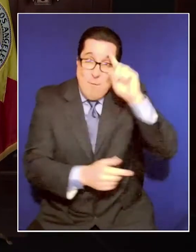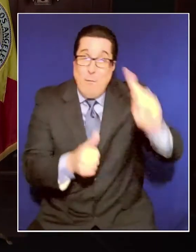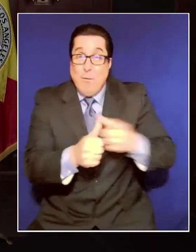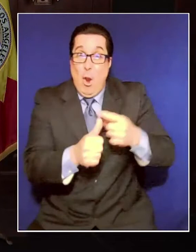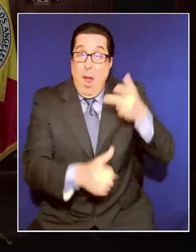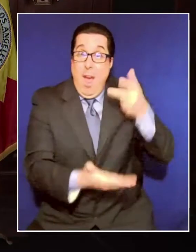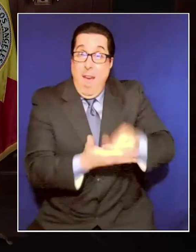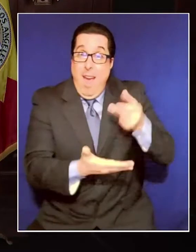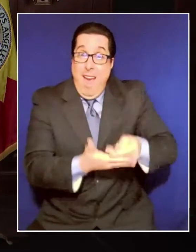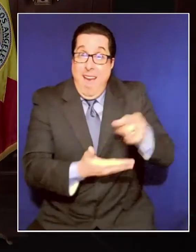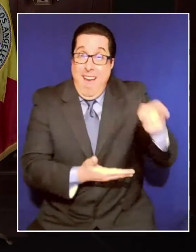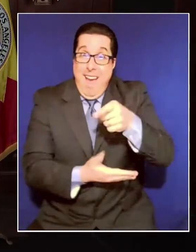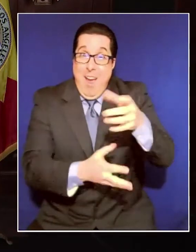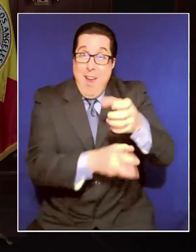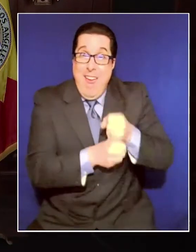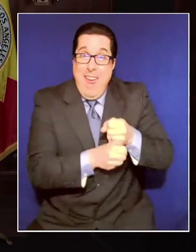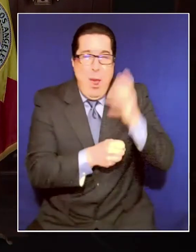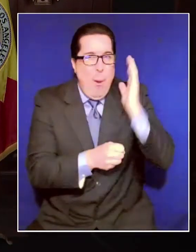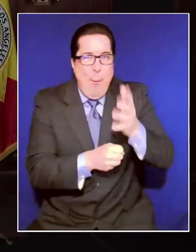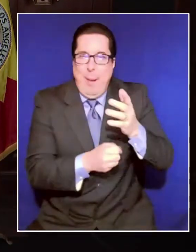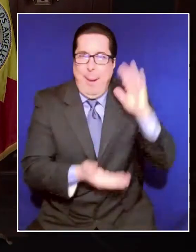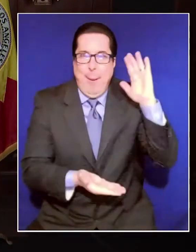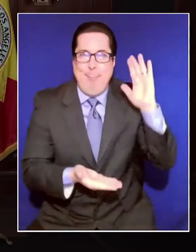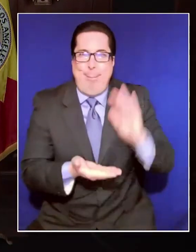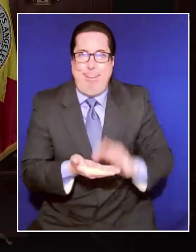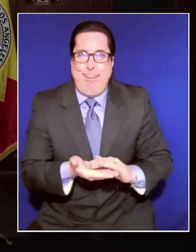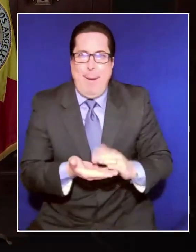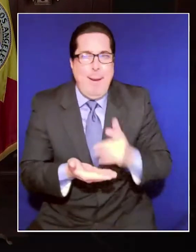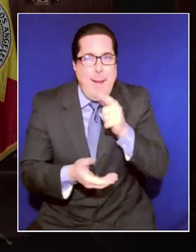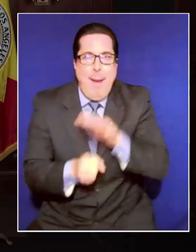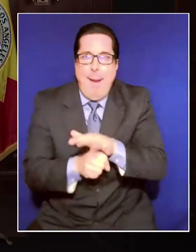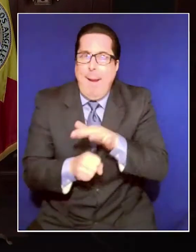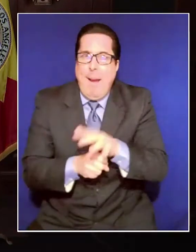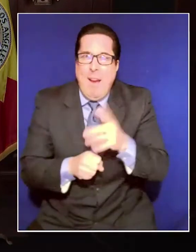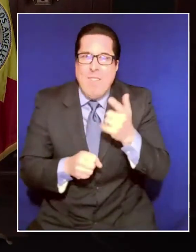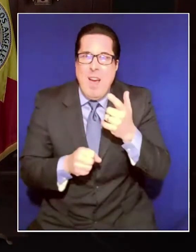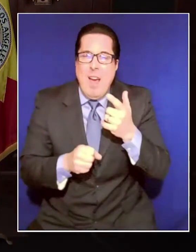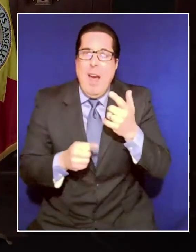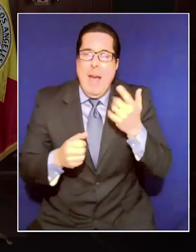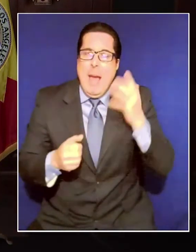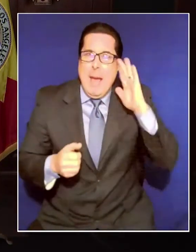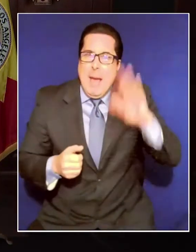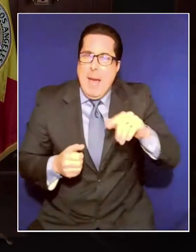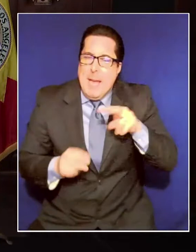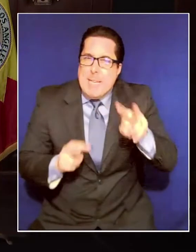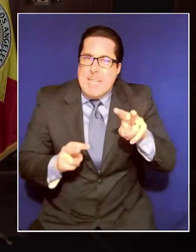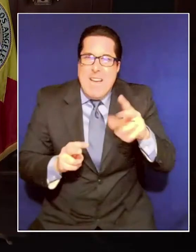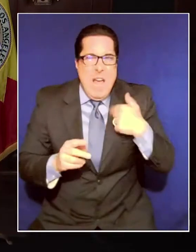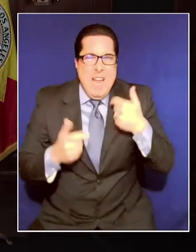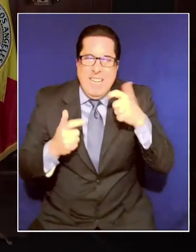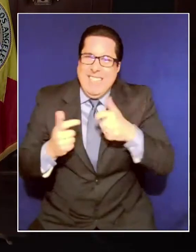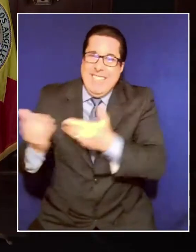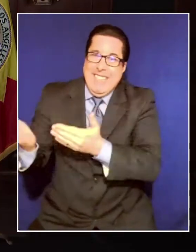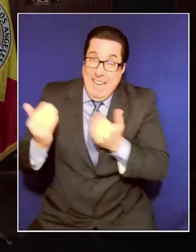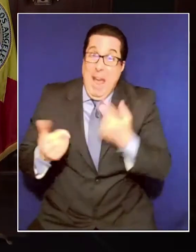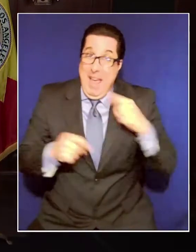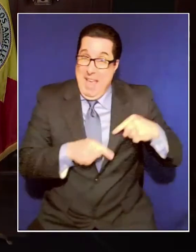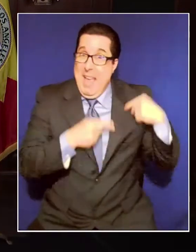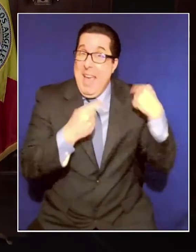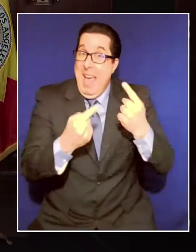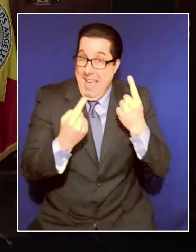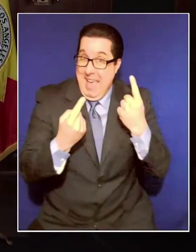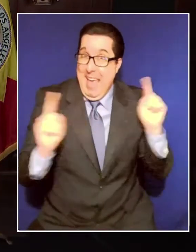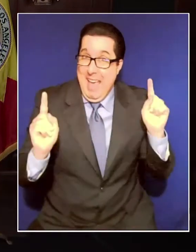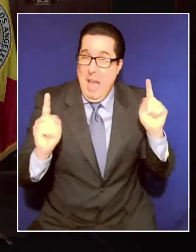This is an enormous hurdle in our race to vaccinate Angelenos. And unfortunately, it means that we will have to temporarily